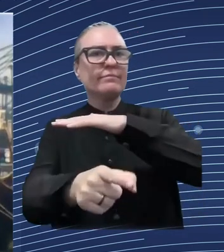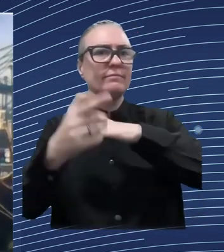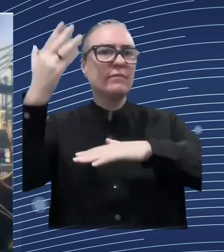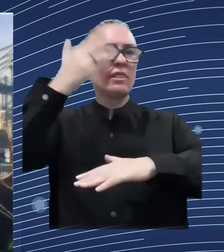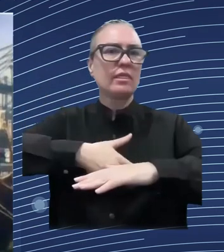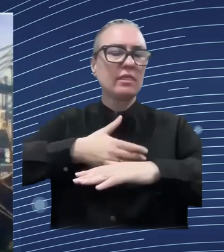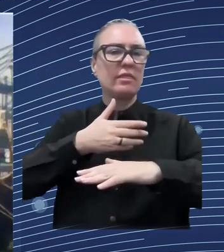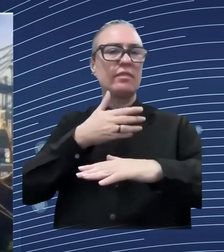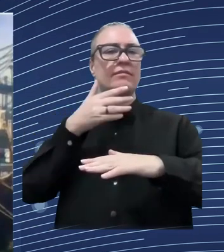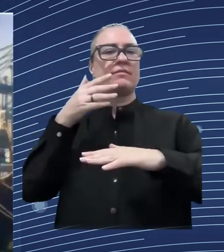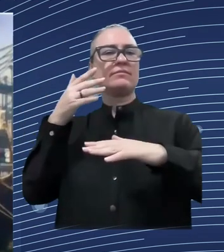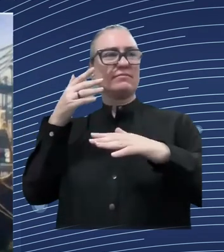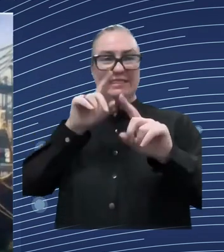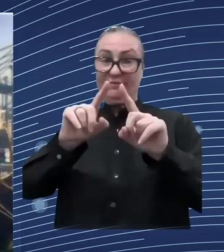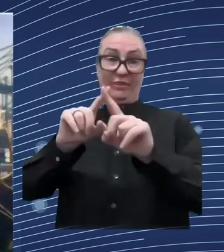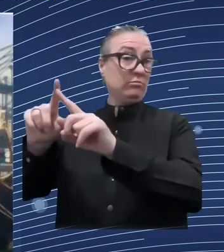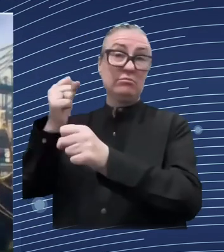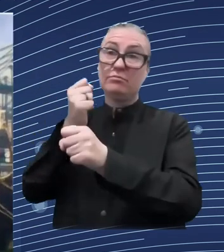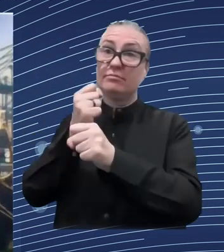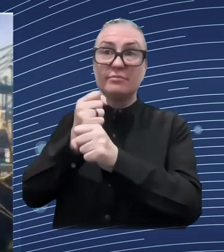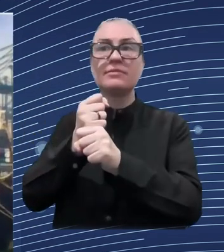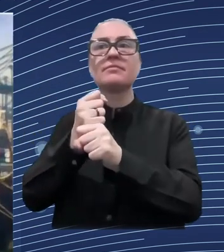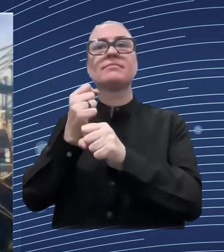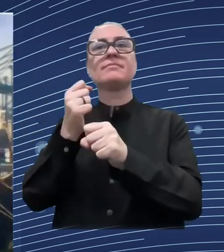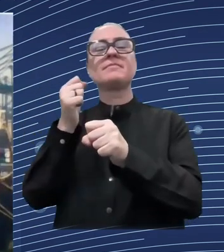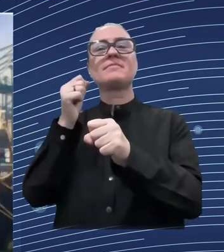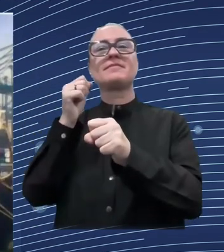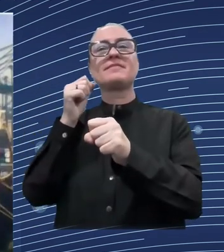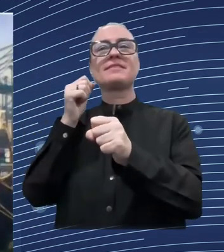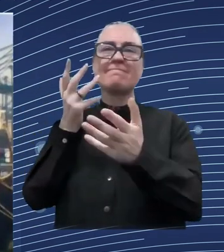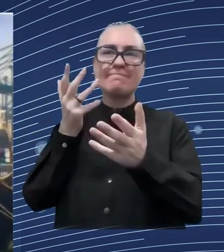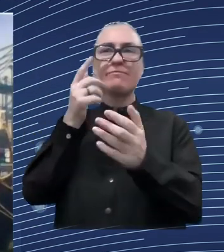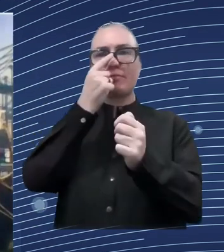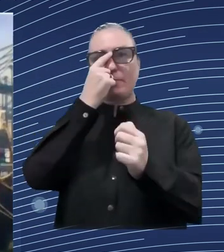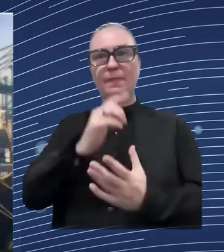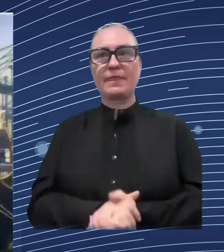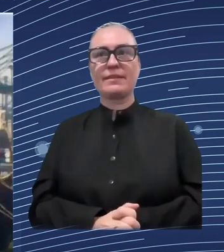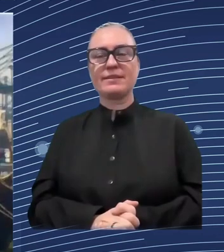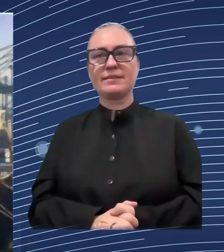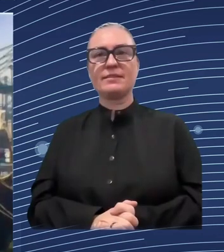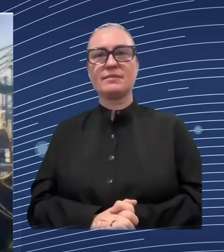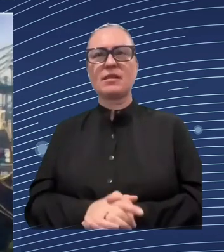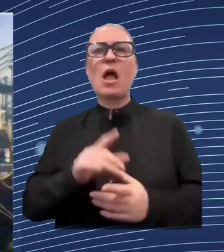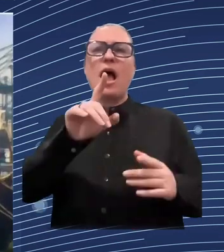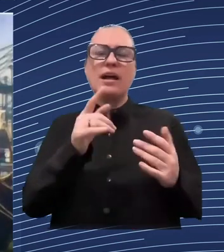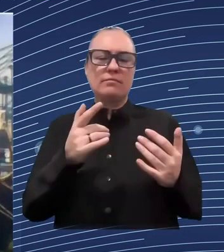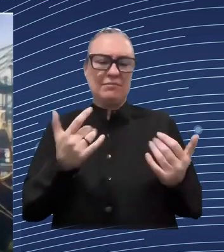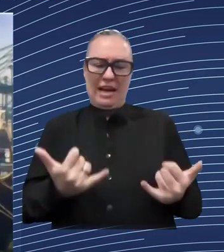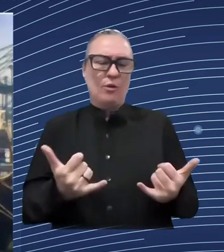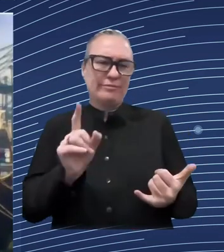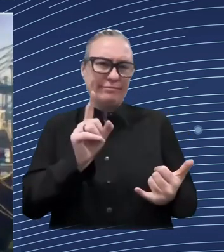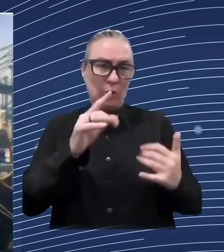and the labor relations are also guided by an overarching labor code which is from the